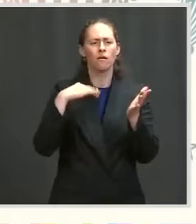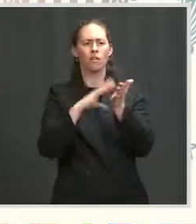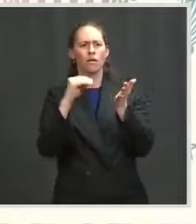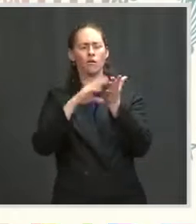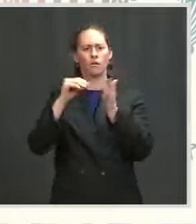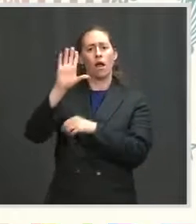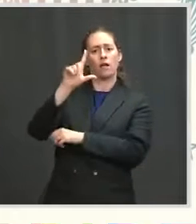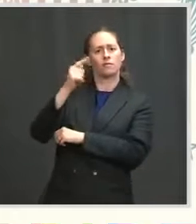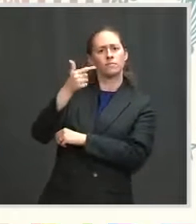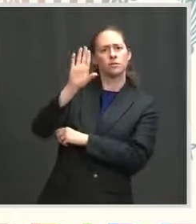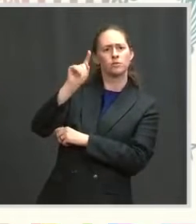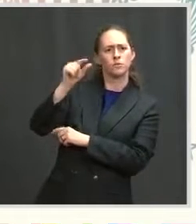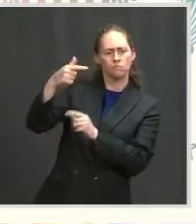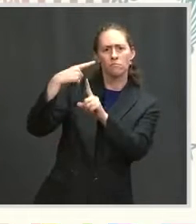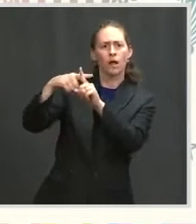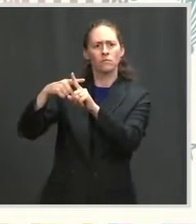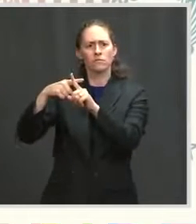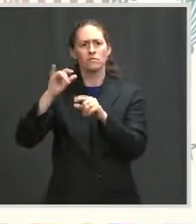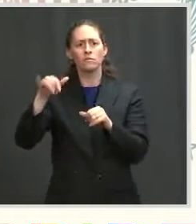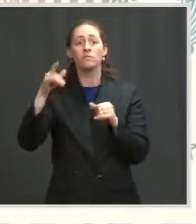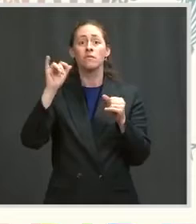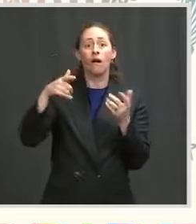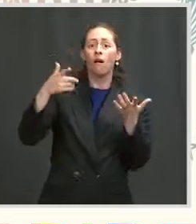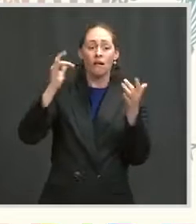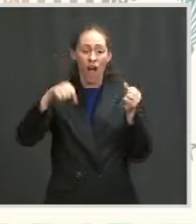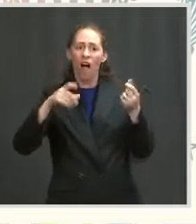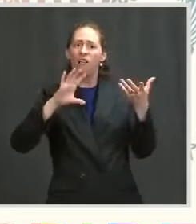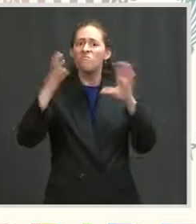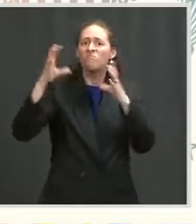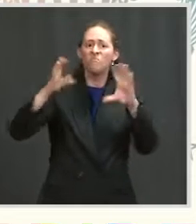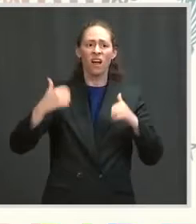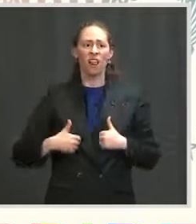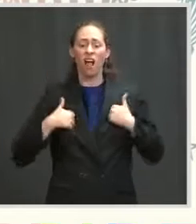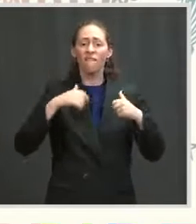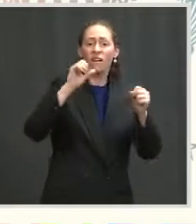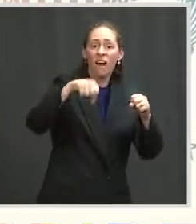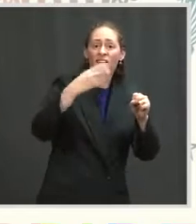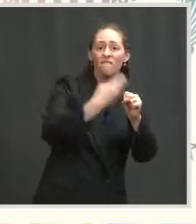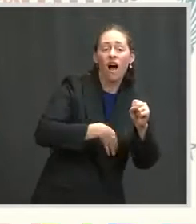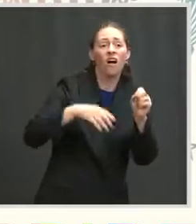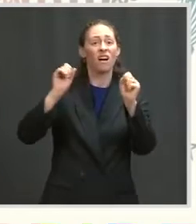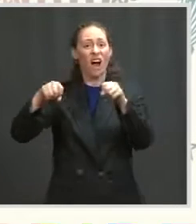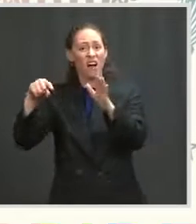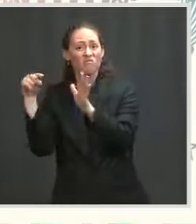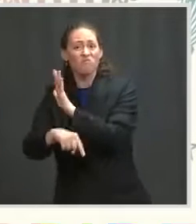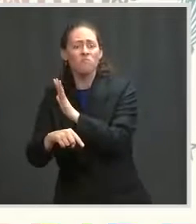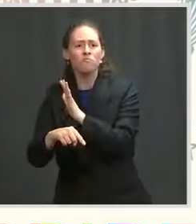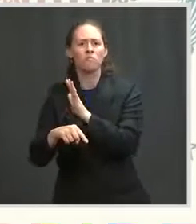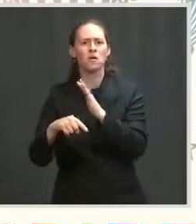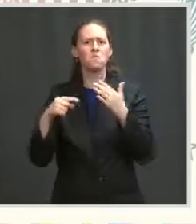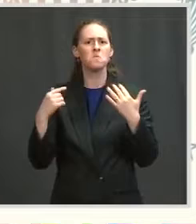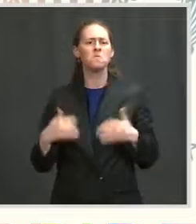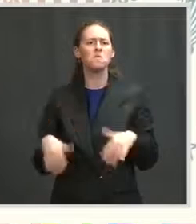was something that could cost you your job, could cost you your life. Not that long ago, well within the lifetimes of many people